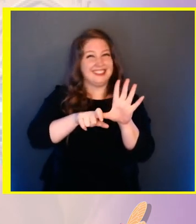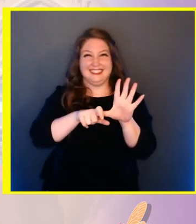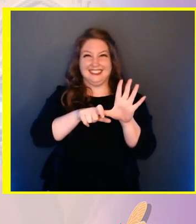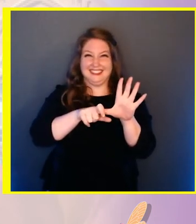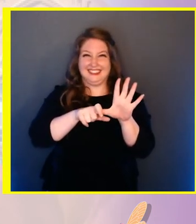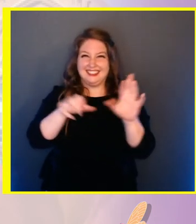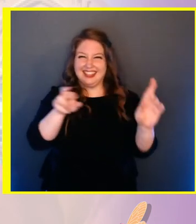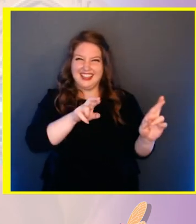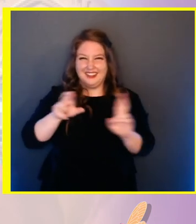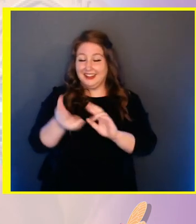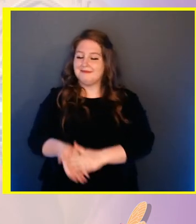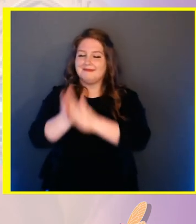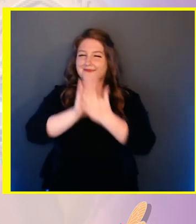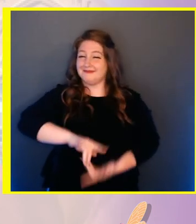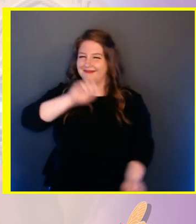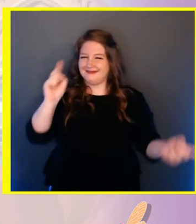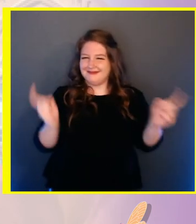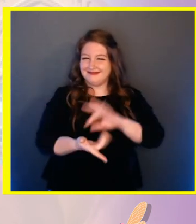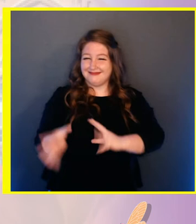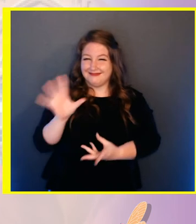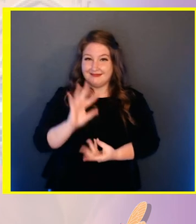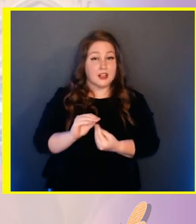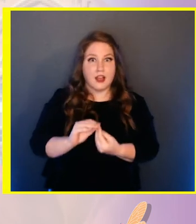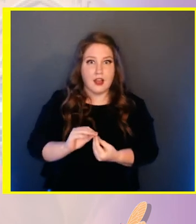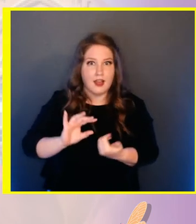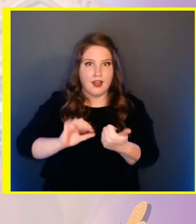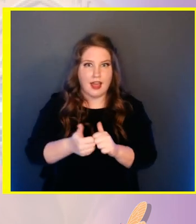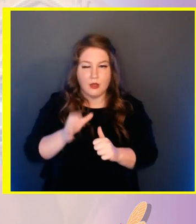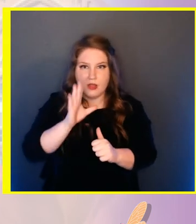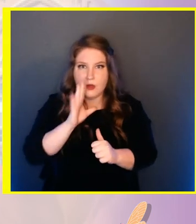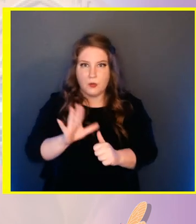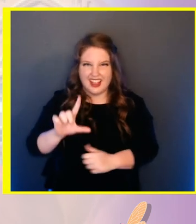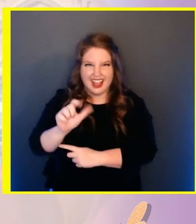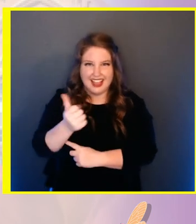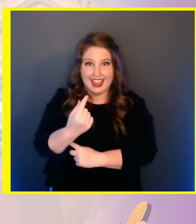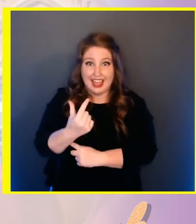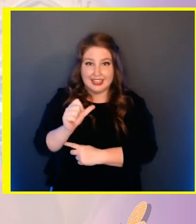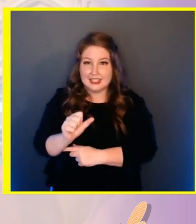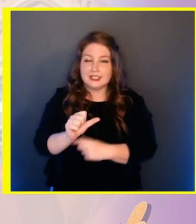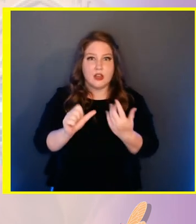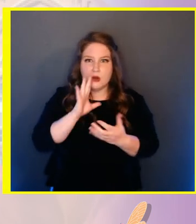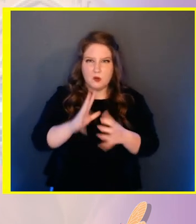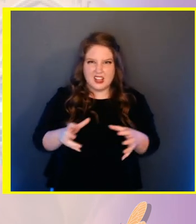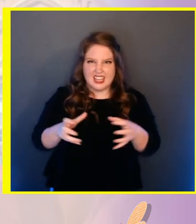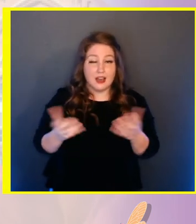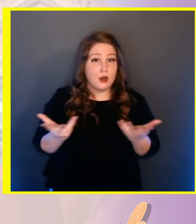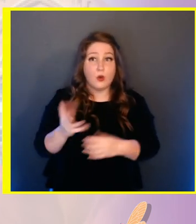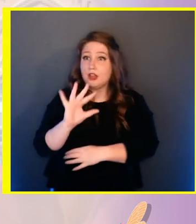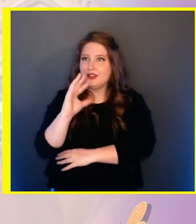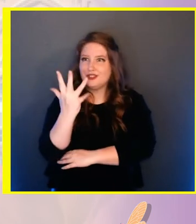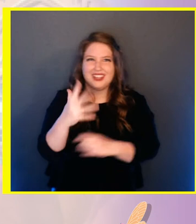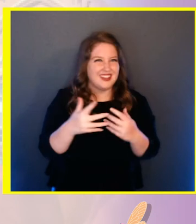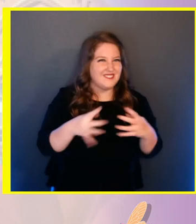becoming a mature adult cicada. They do that by locking their little claws at the end of their legs into the trunk